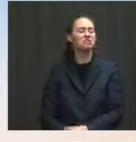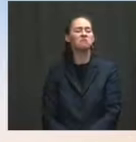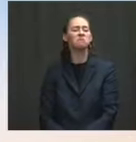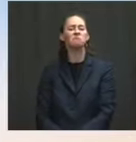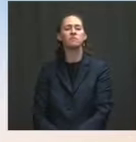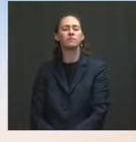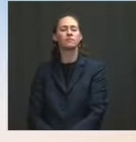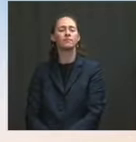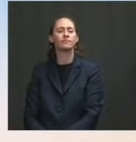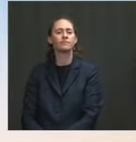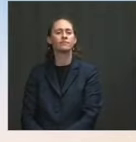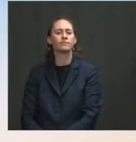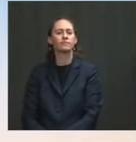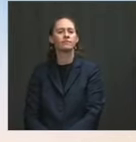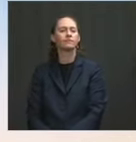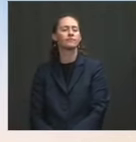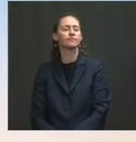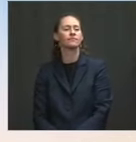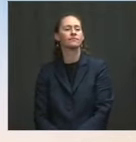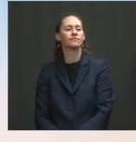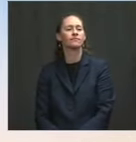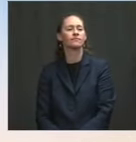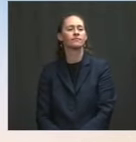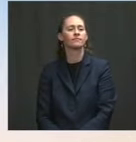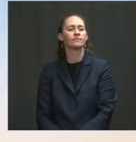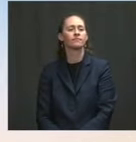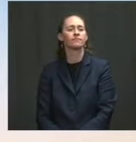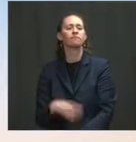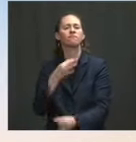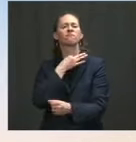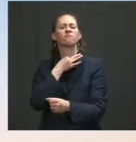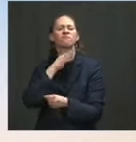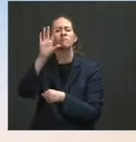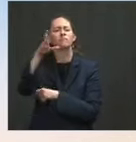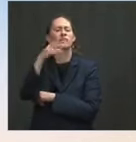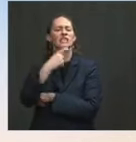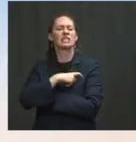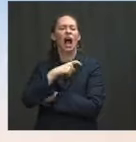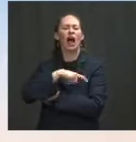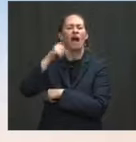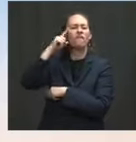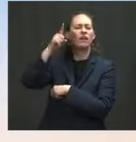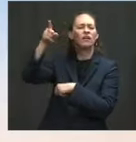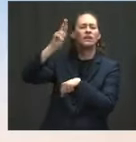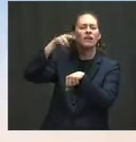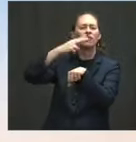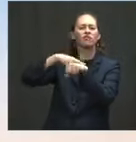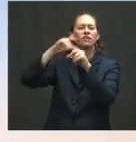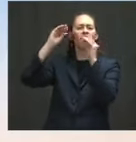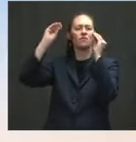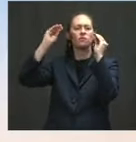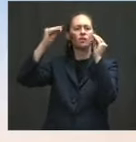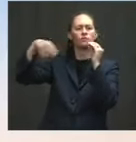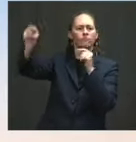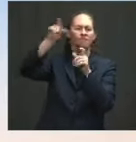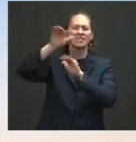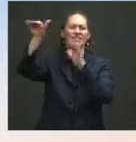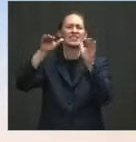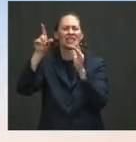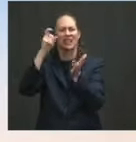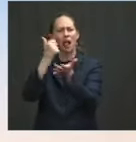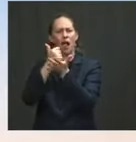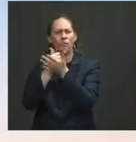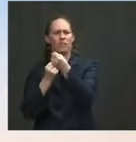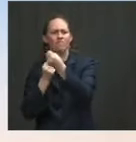The Pressure Delegates, the National Education Association, they approved a measure last week calling for support of, quote, the implementation of culturally responsive